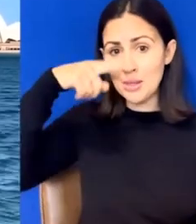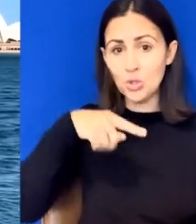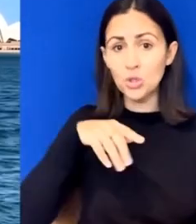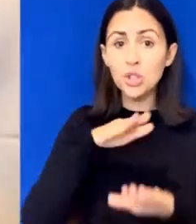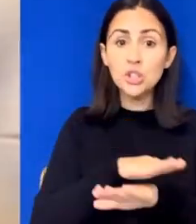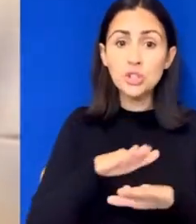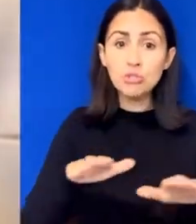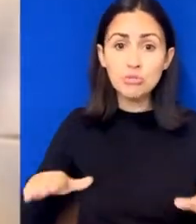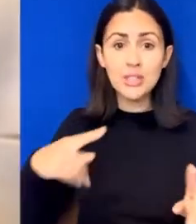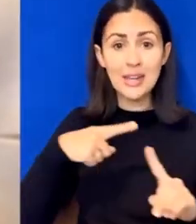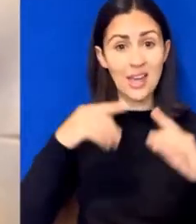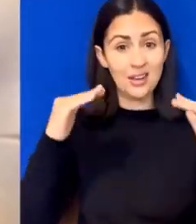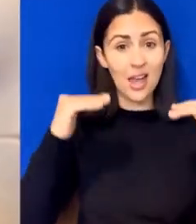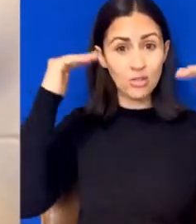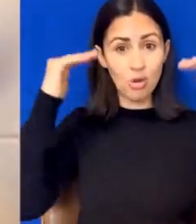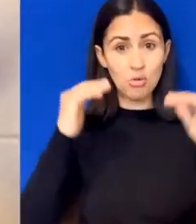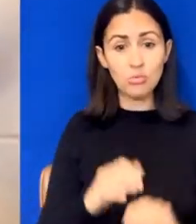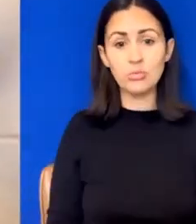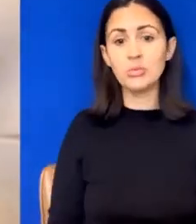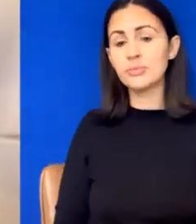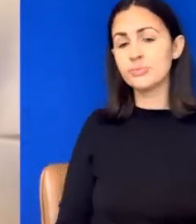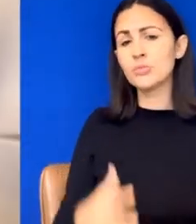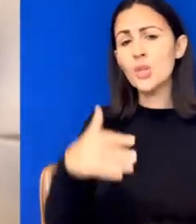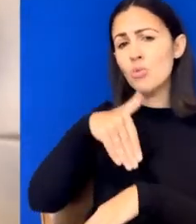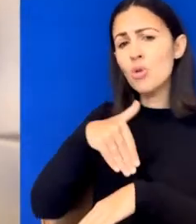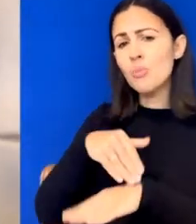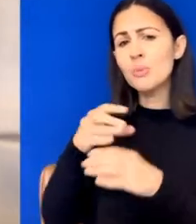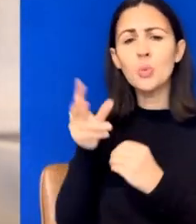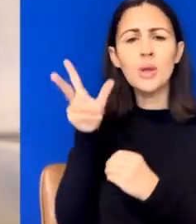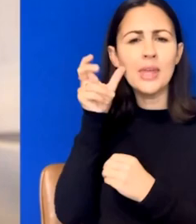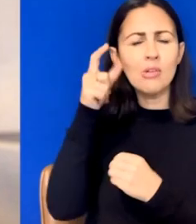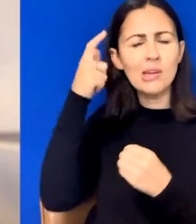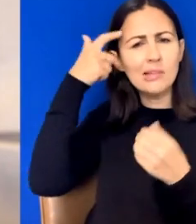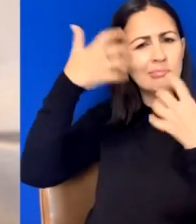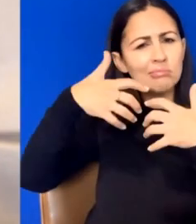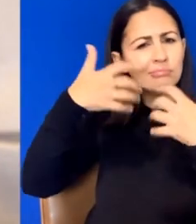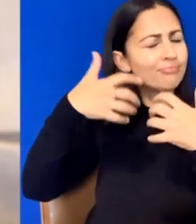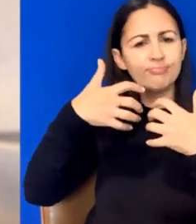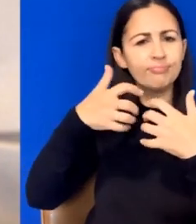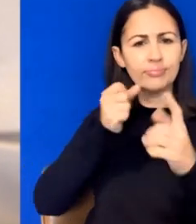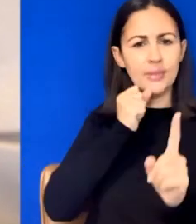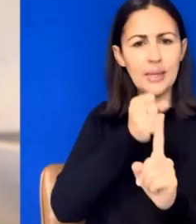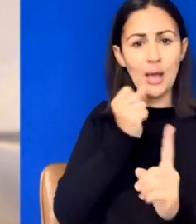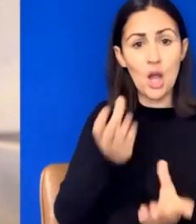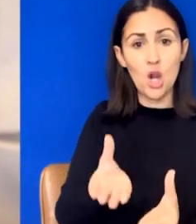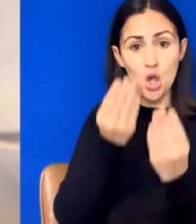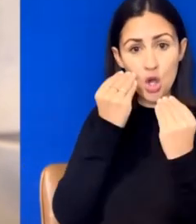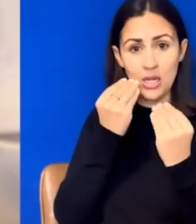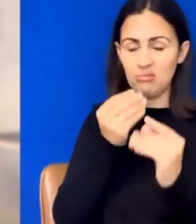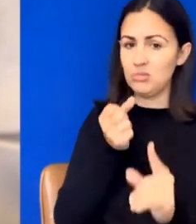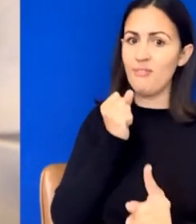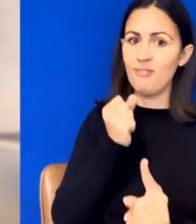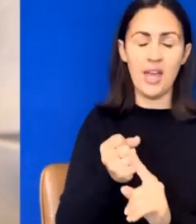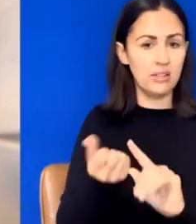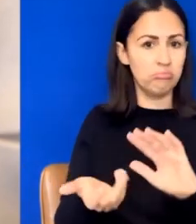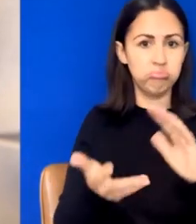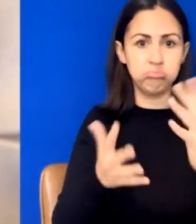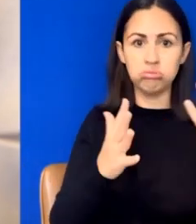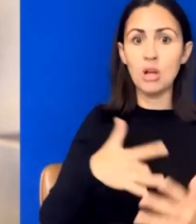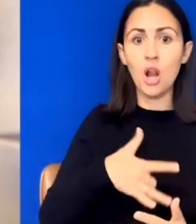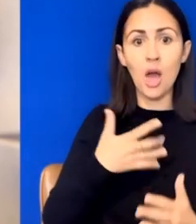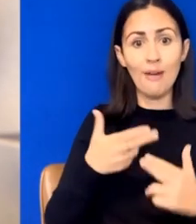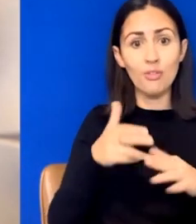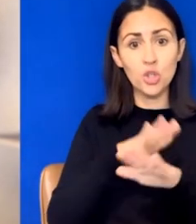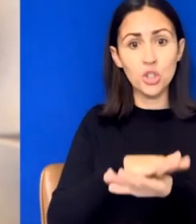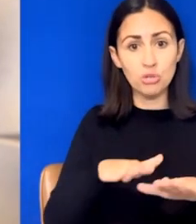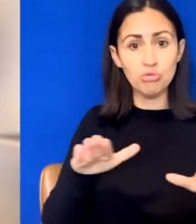adults. Problems in hearing and auditory processing get in the way of learning which affects a child's whole life. We need easy